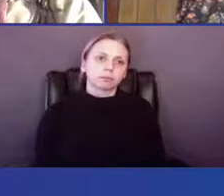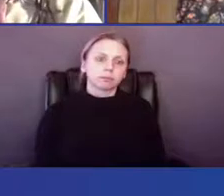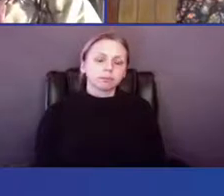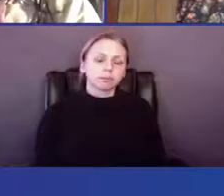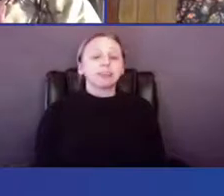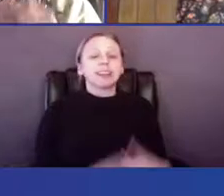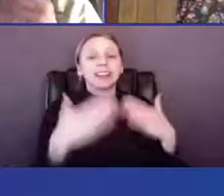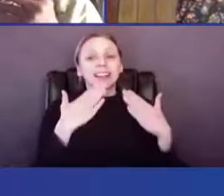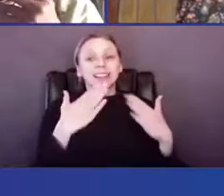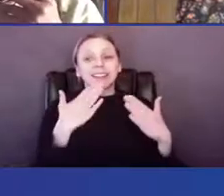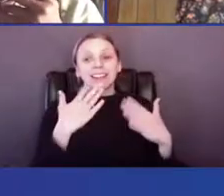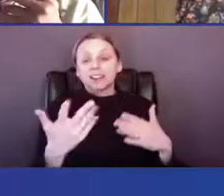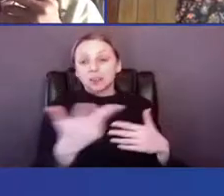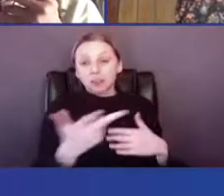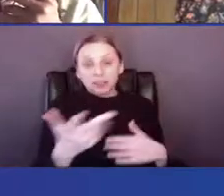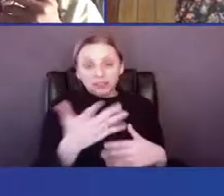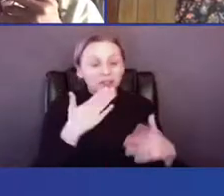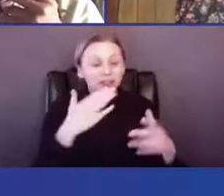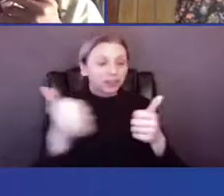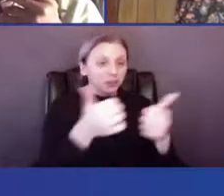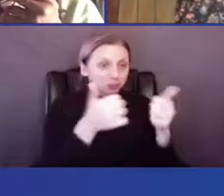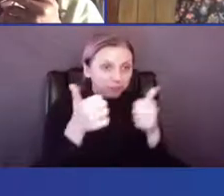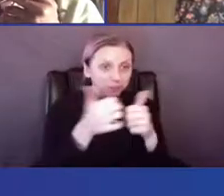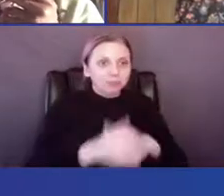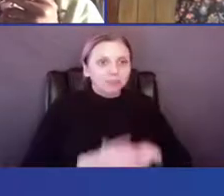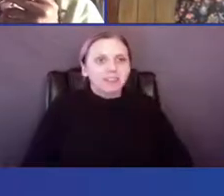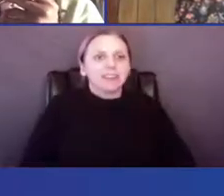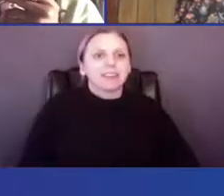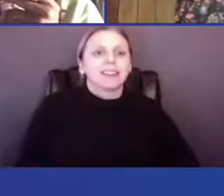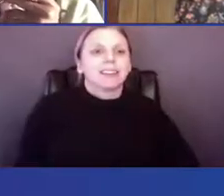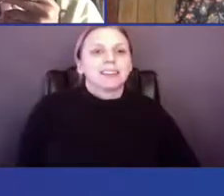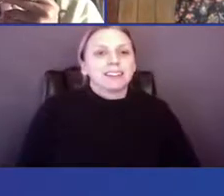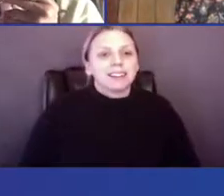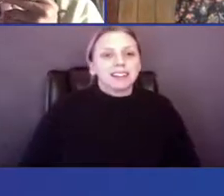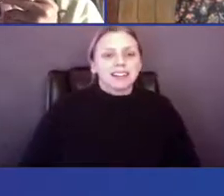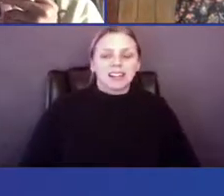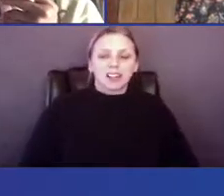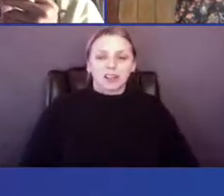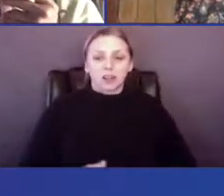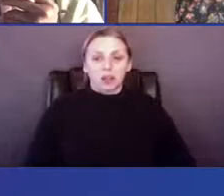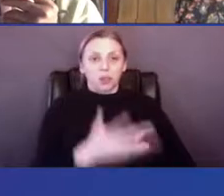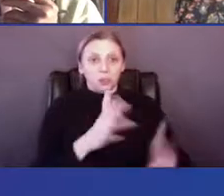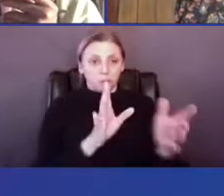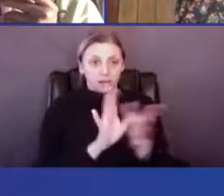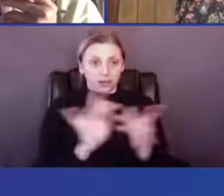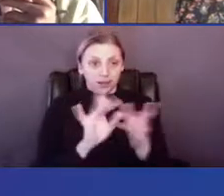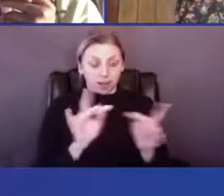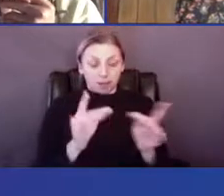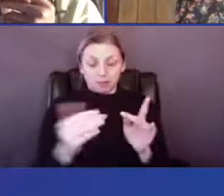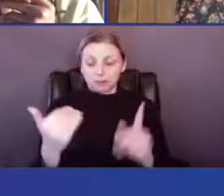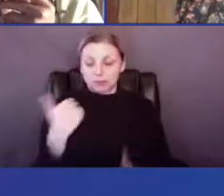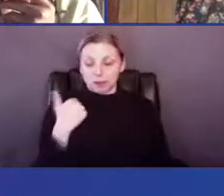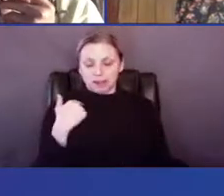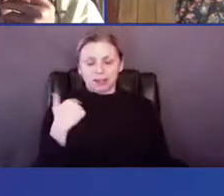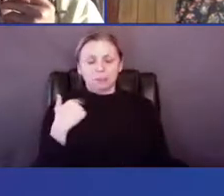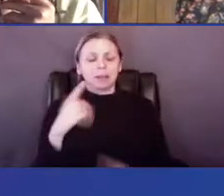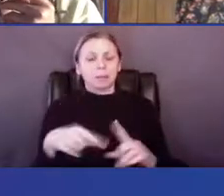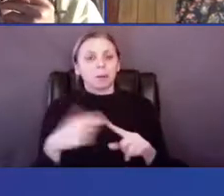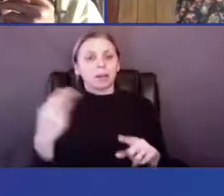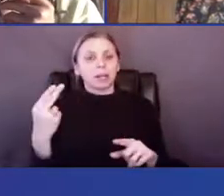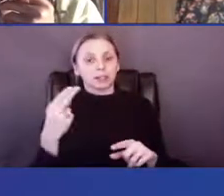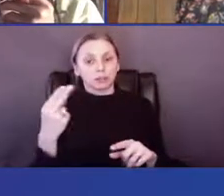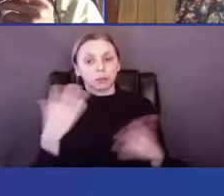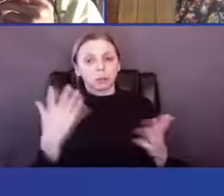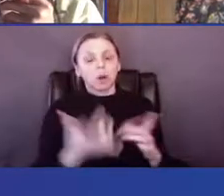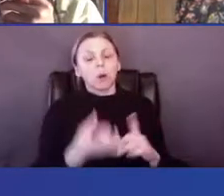Thank you, all three. There's, um, there's histories here that these three comments are, are reminding me of. I mean, the main one to